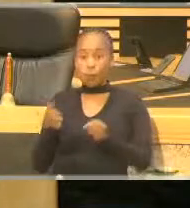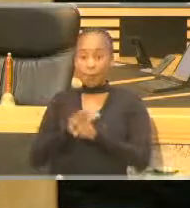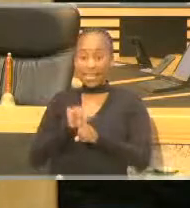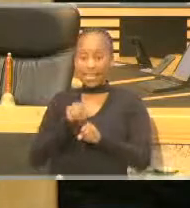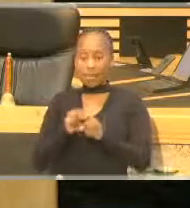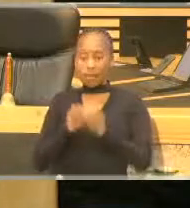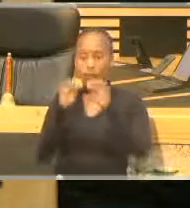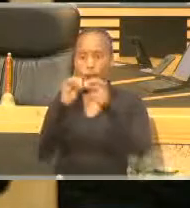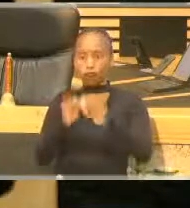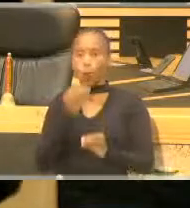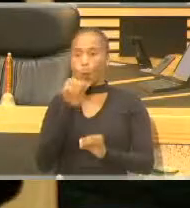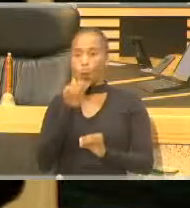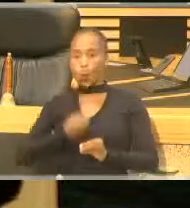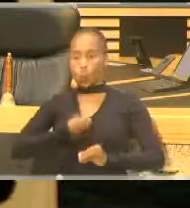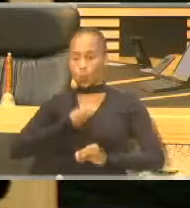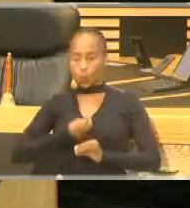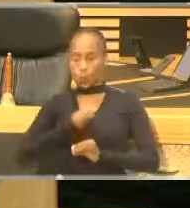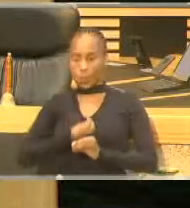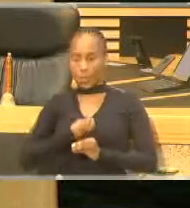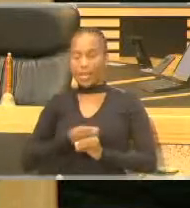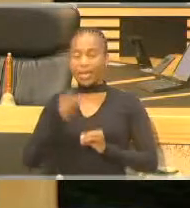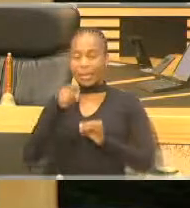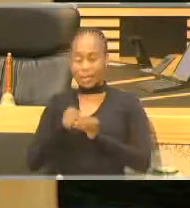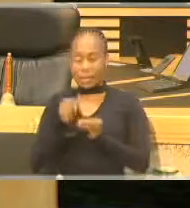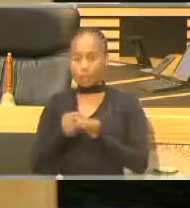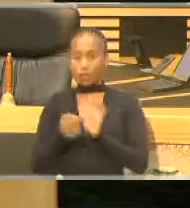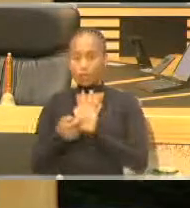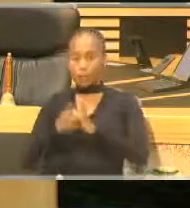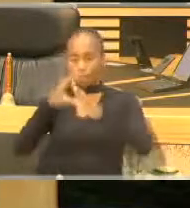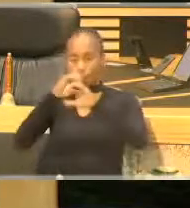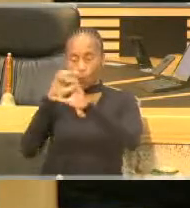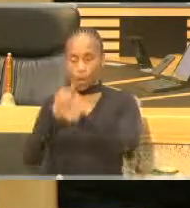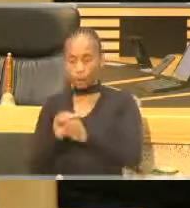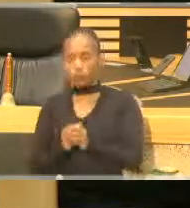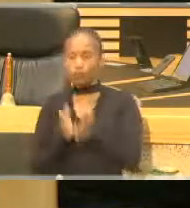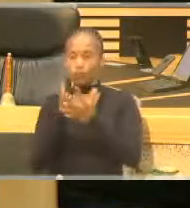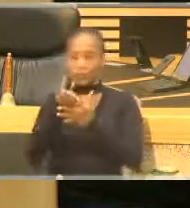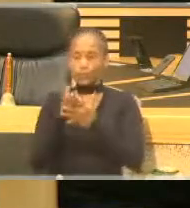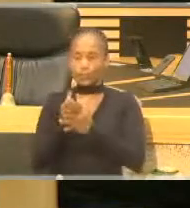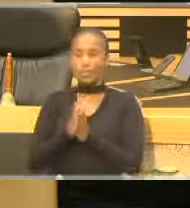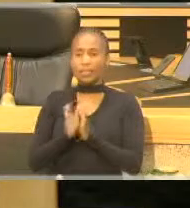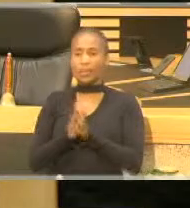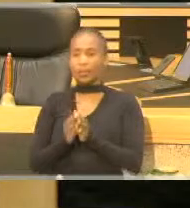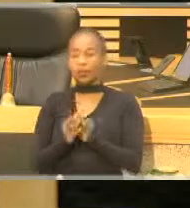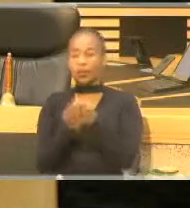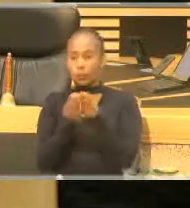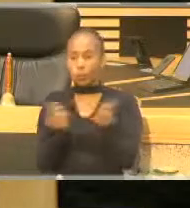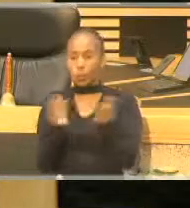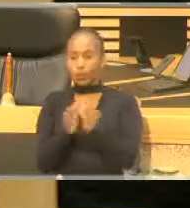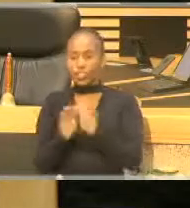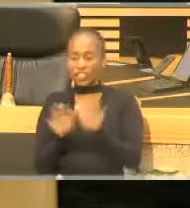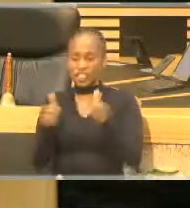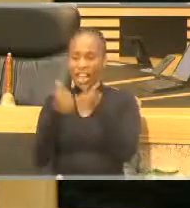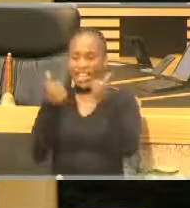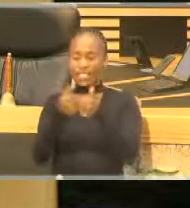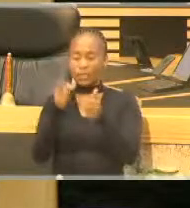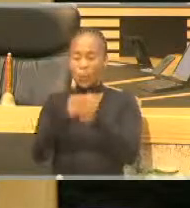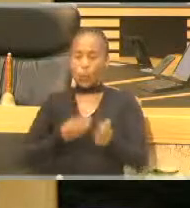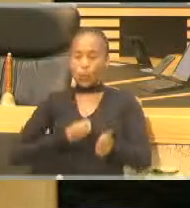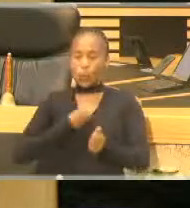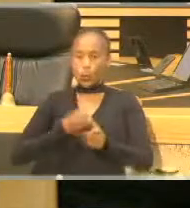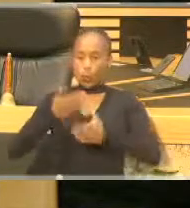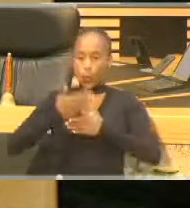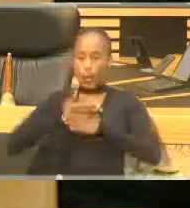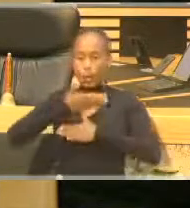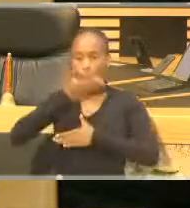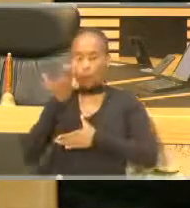calls for deliberate and focused interventions towards addressing the challenge of youth unemployment. There will be